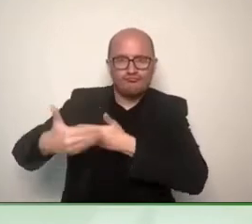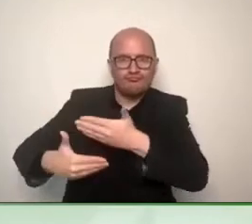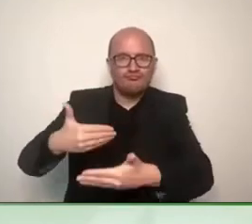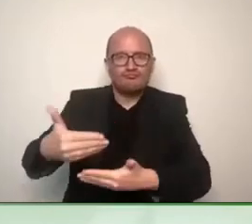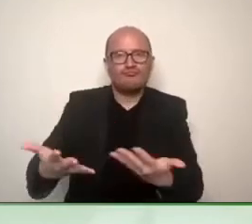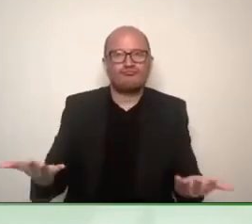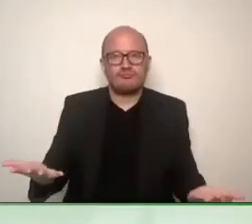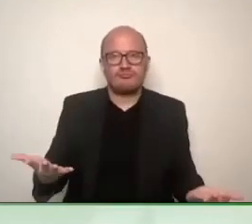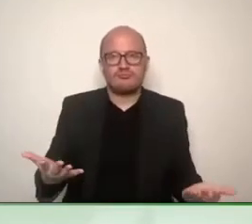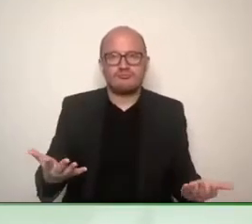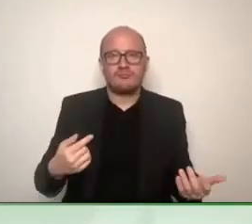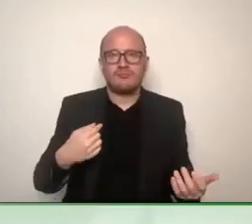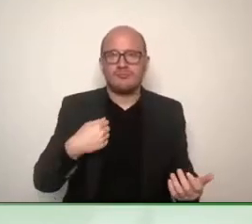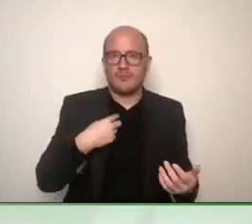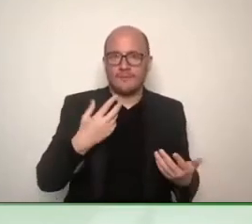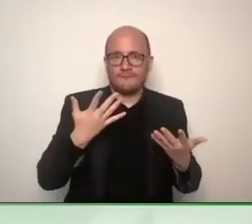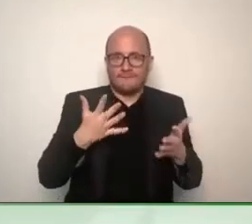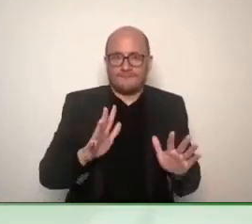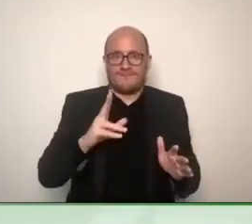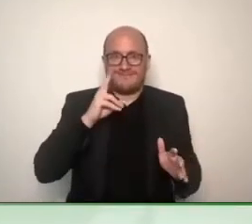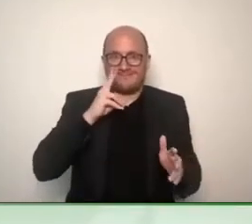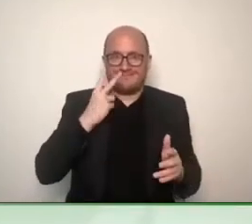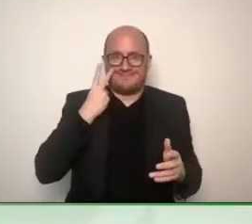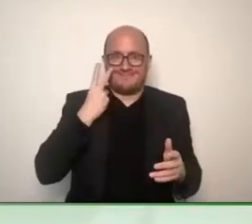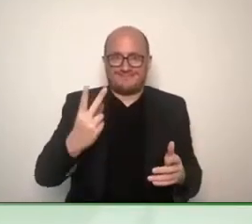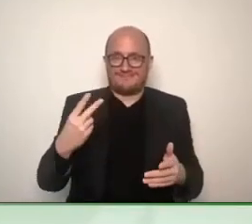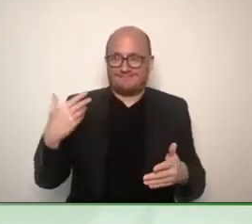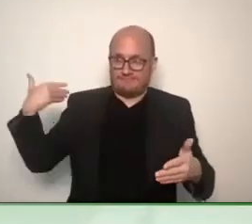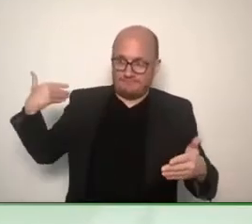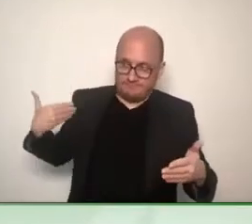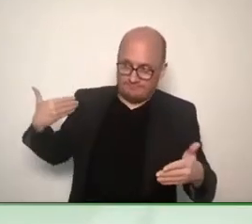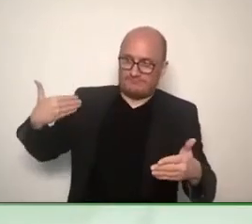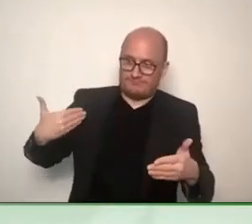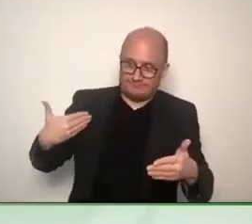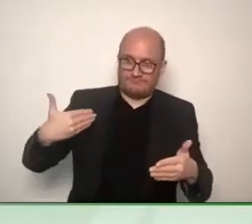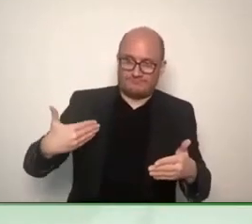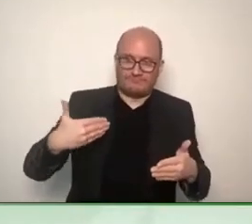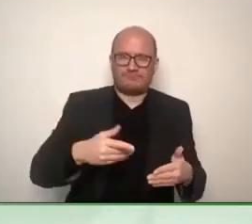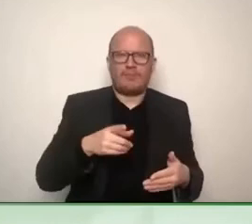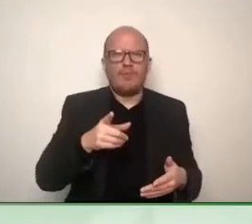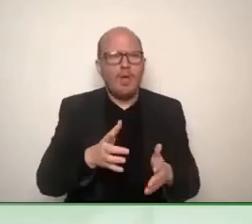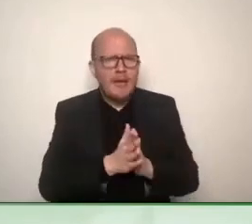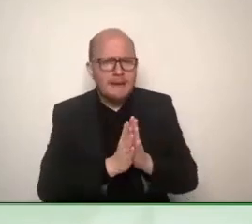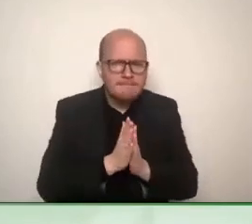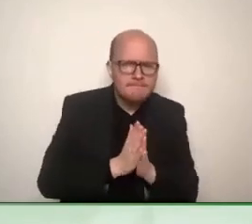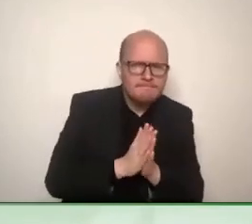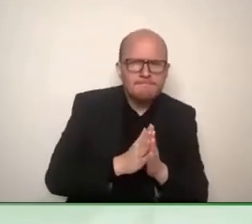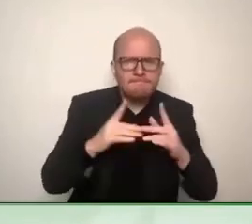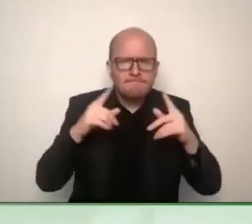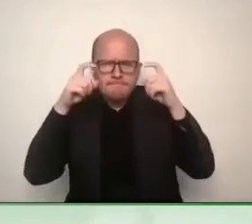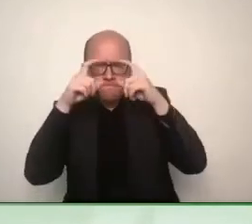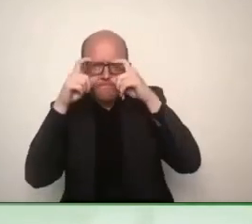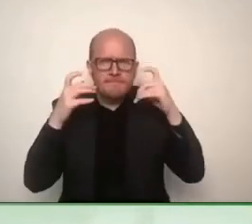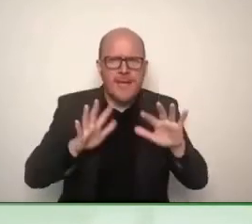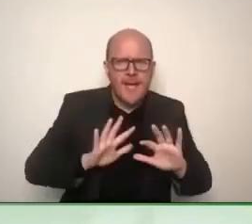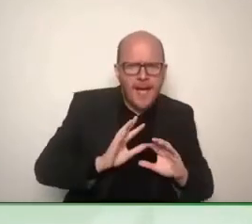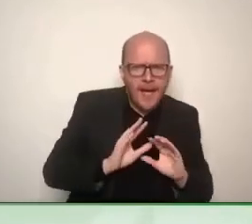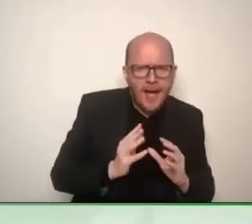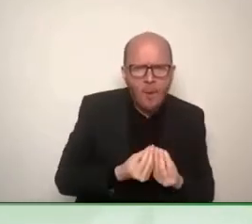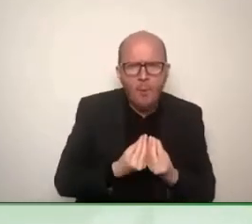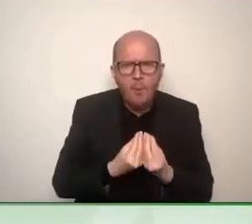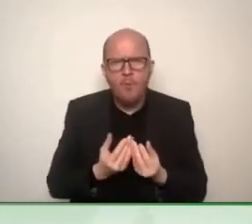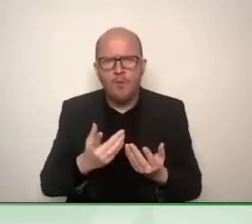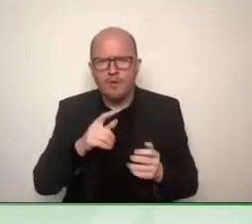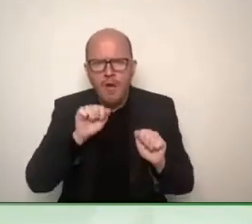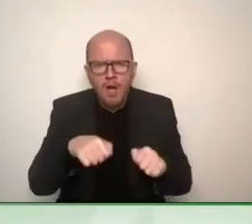up trying to invent the wheel again. And we already have so many wheels. We use us,